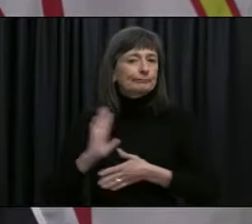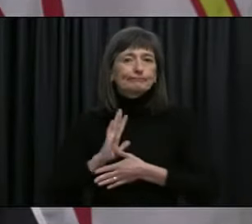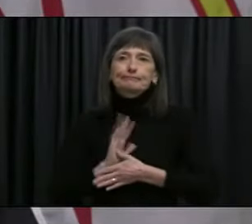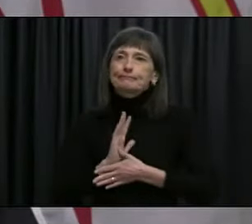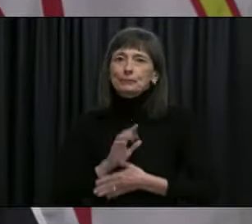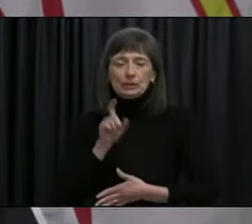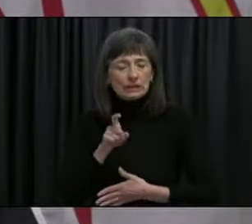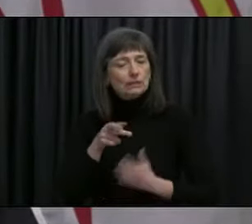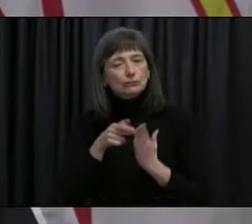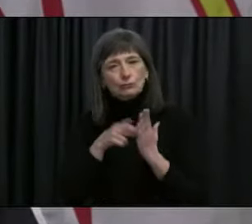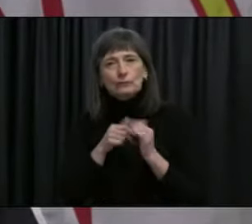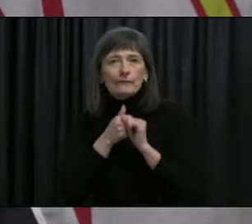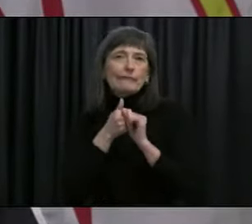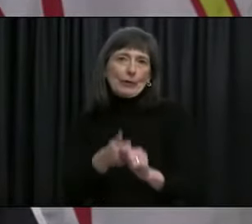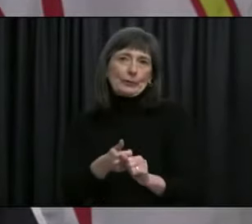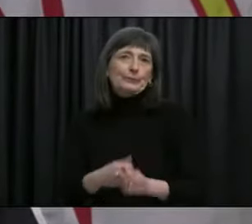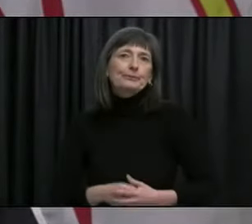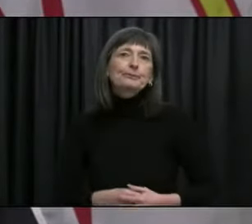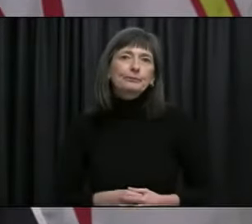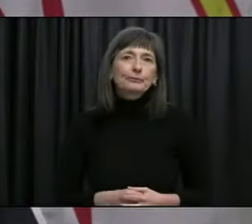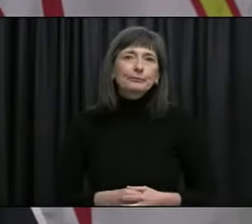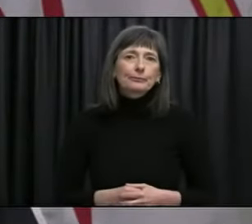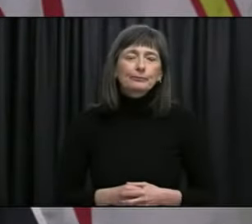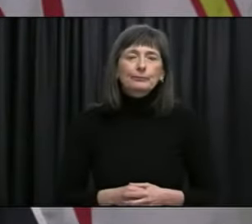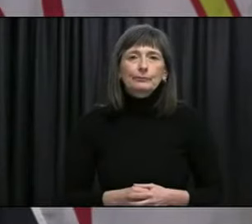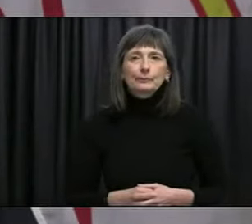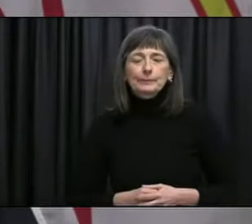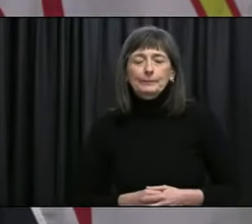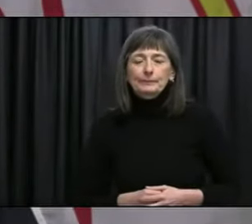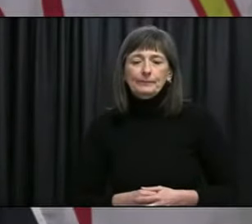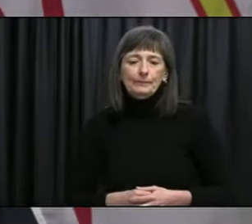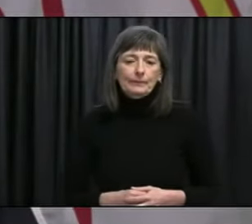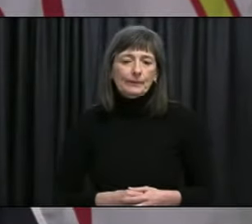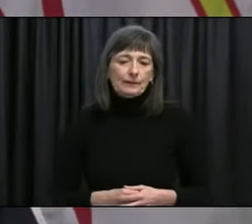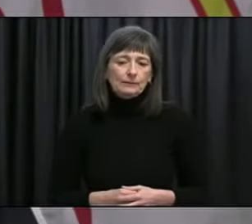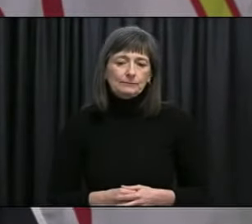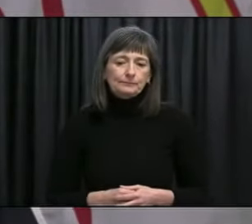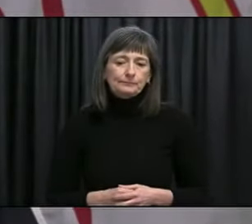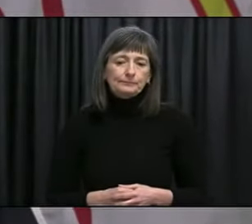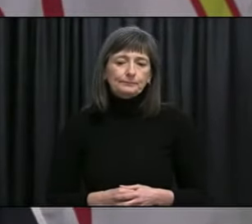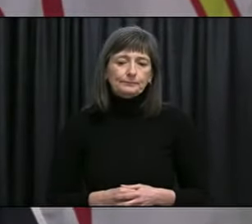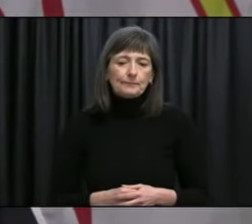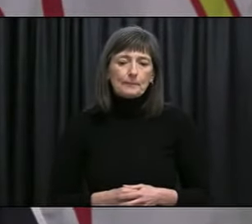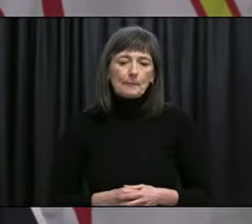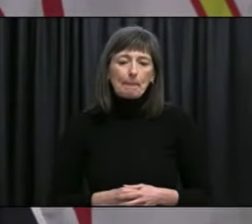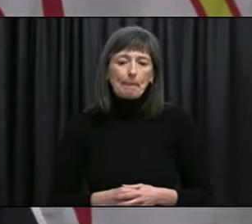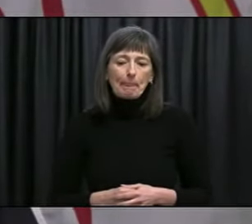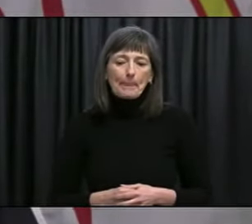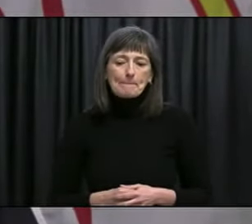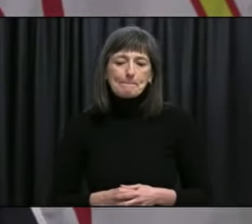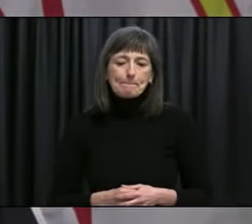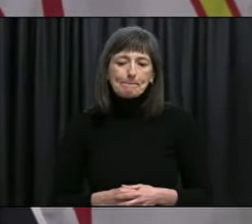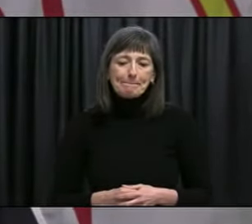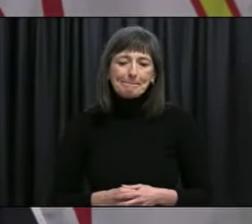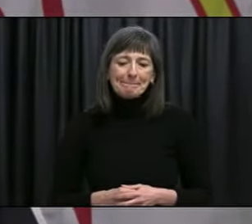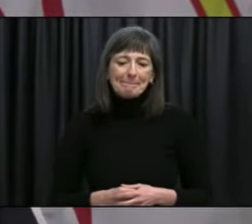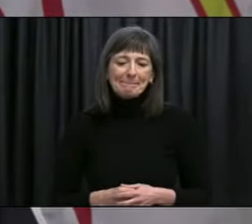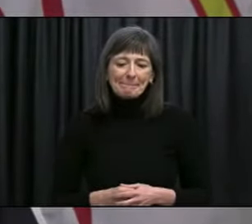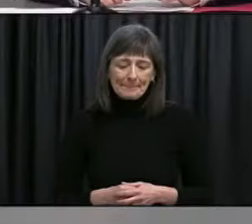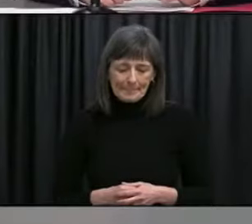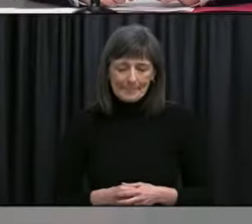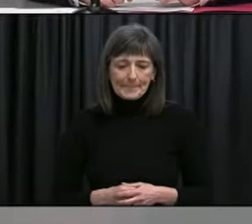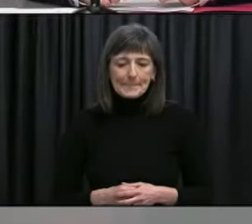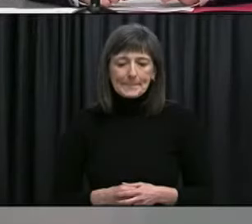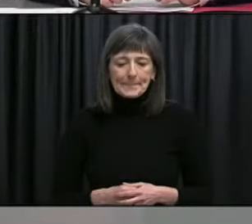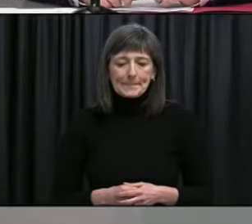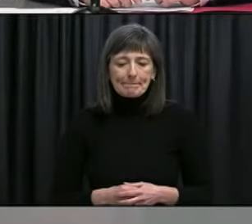reason why we need to make sure we're keeping our contacts low and following those public health recommendations and guidance. Thank you.